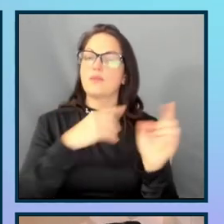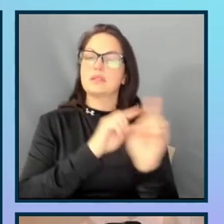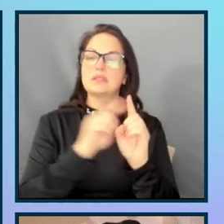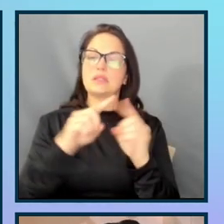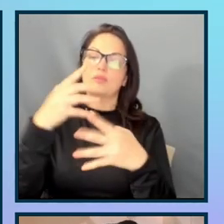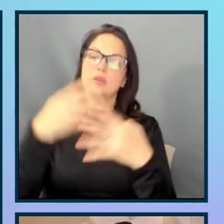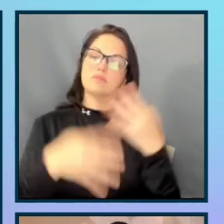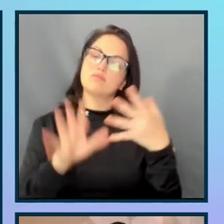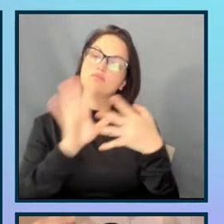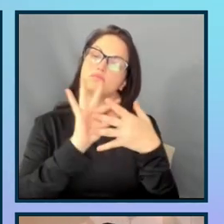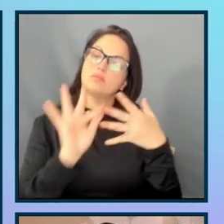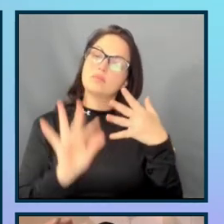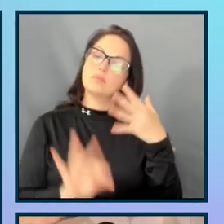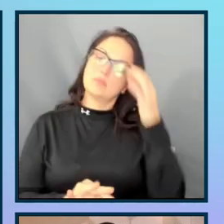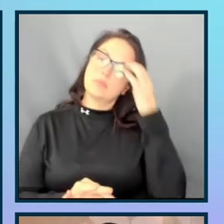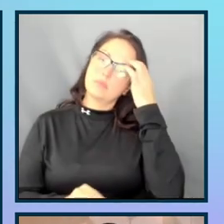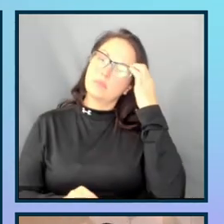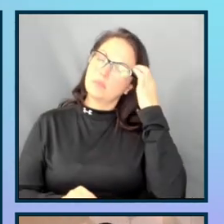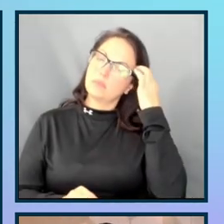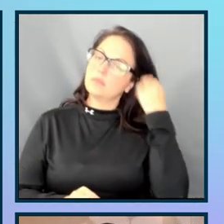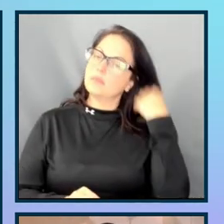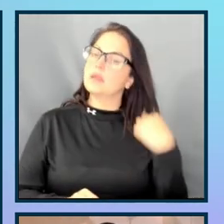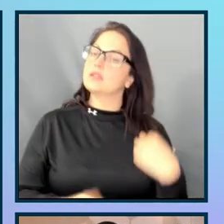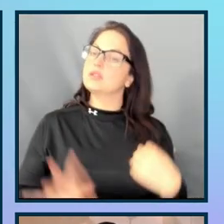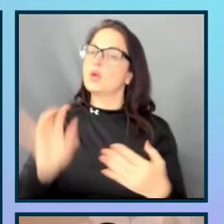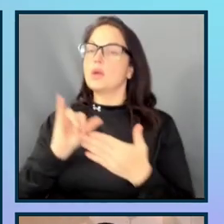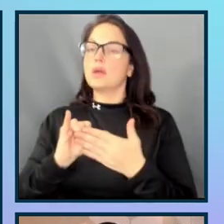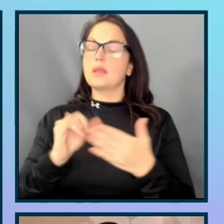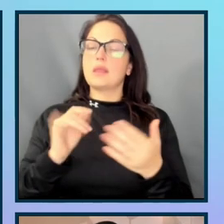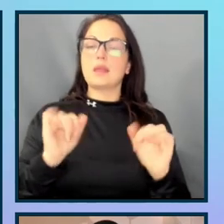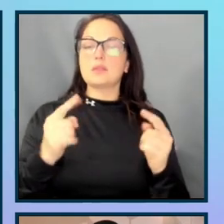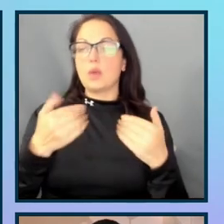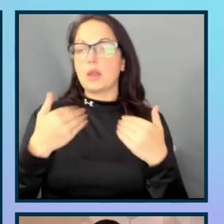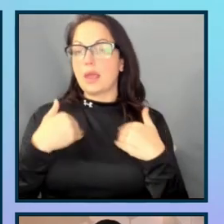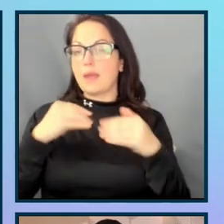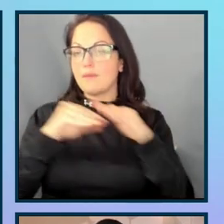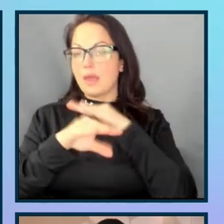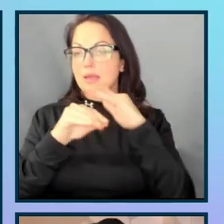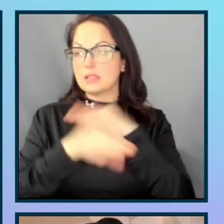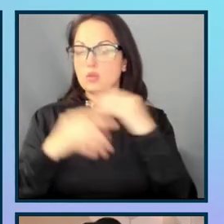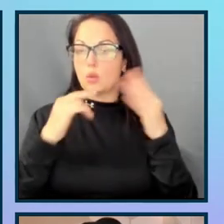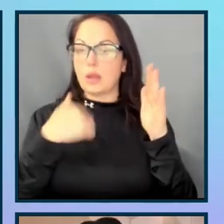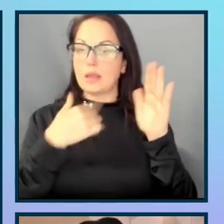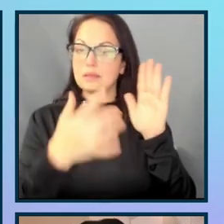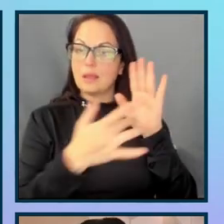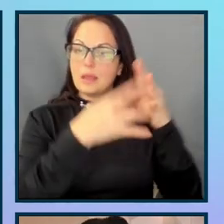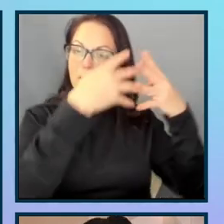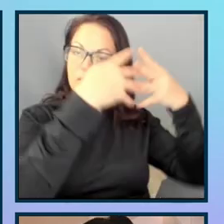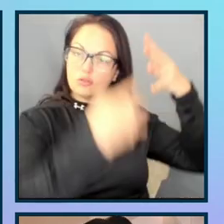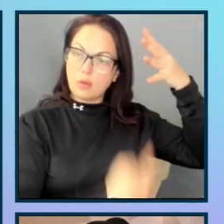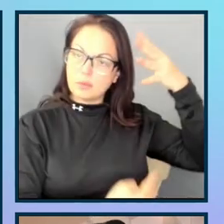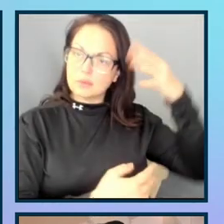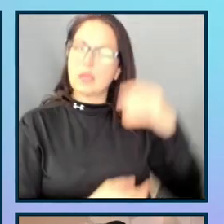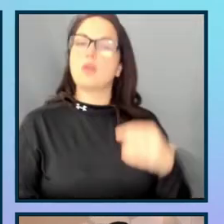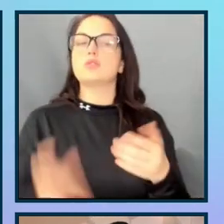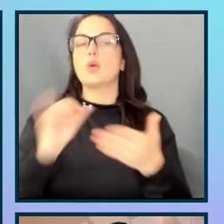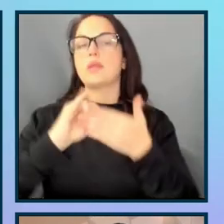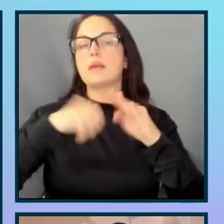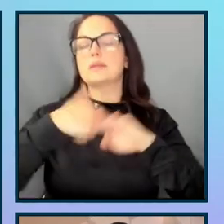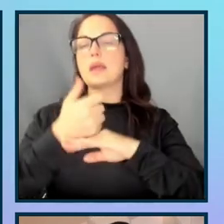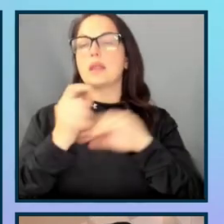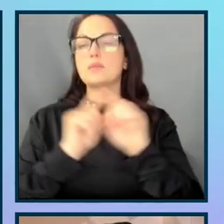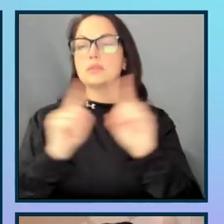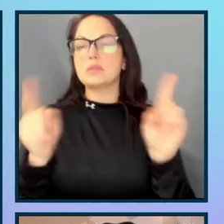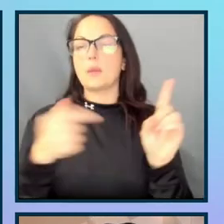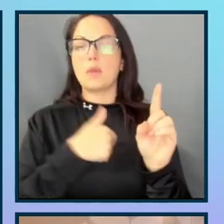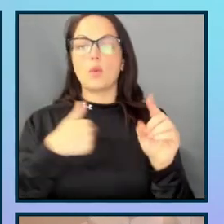So, these options are what I have access to when I select that dropdown. So, this is built a little bit differently, but we want to make